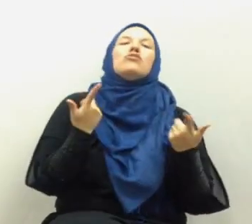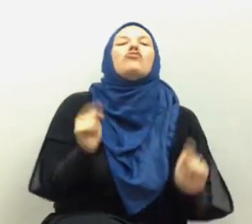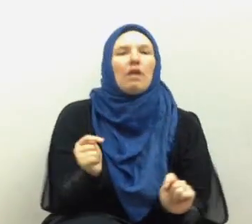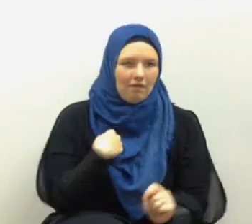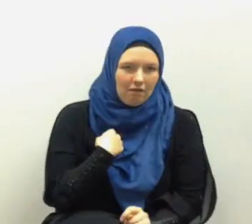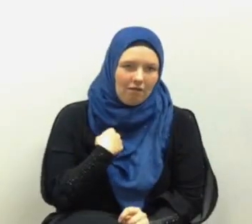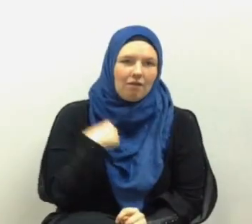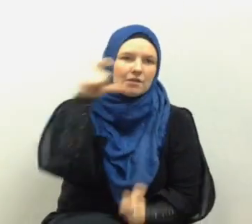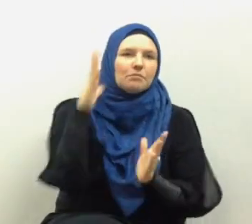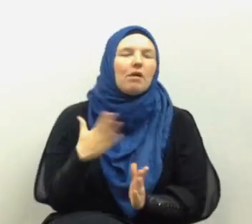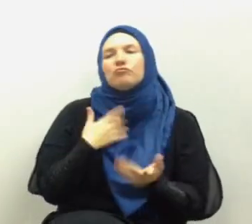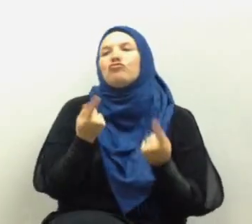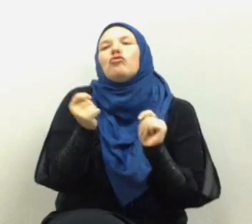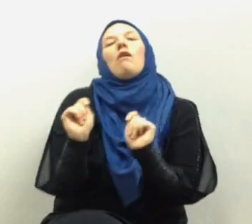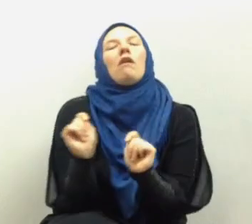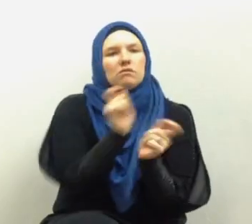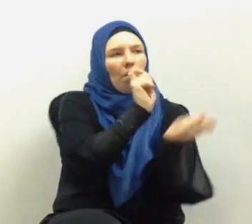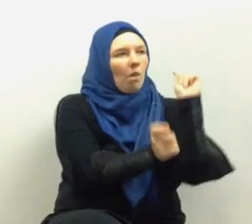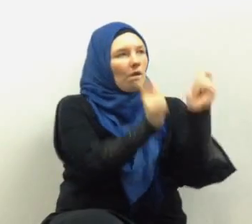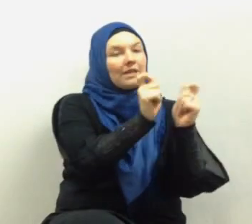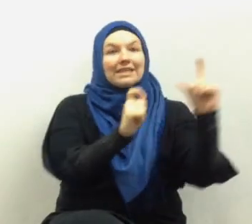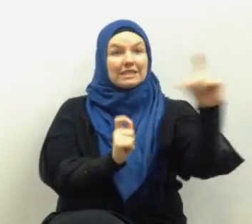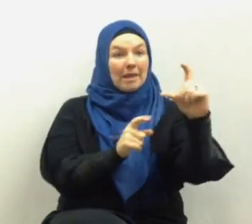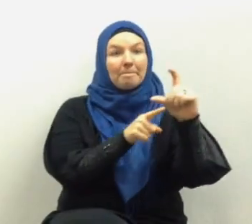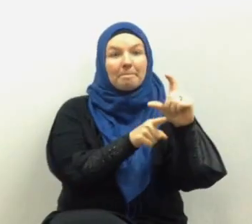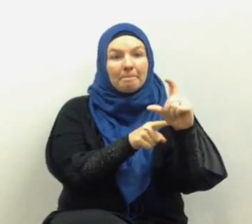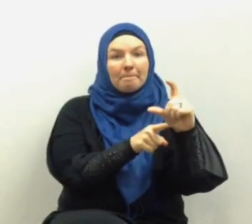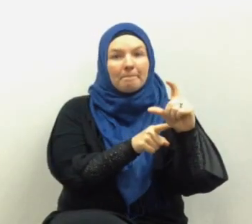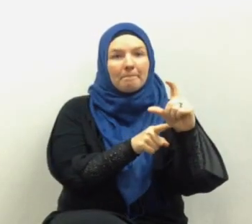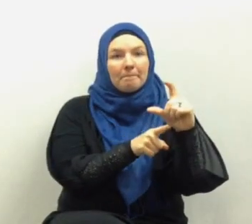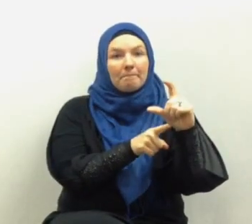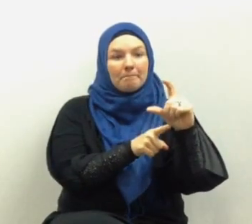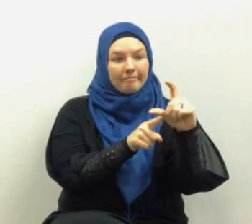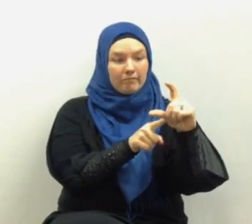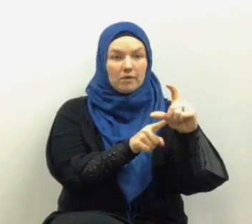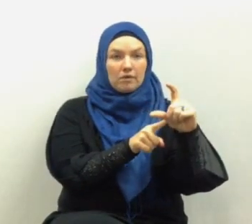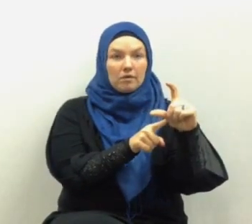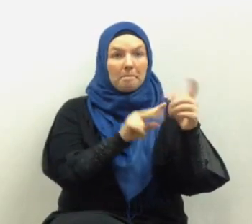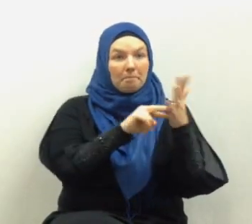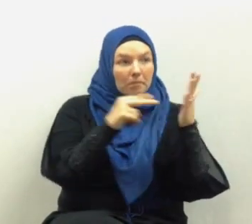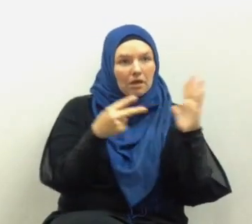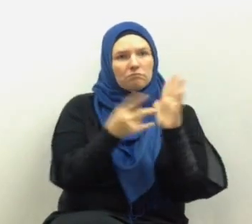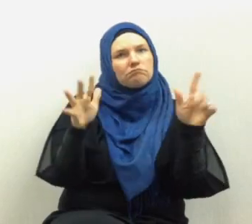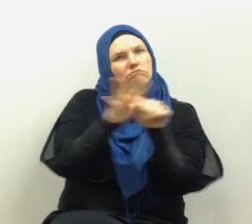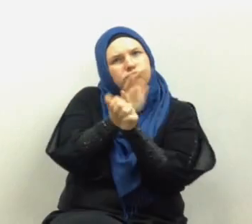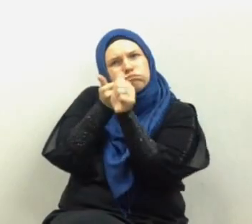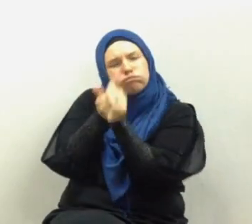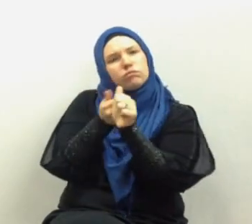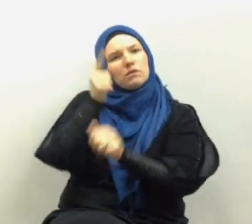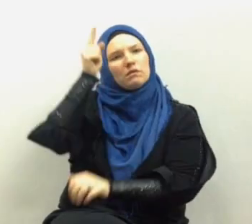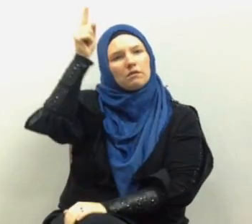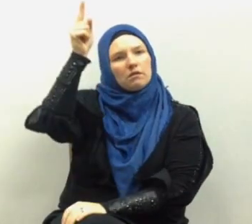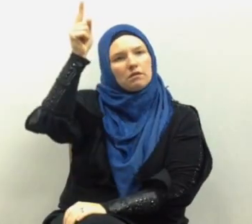but we're trying we're trying Islam which is submission to Allah